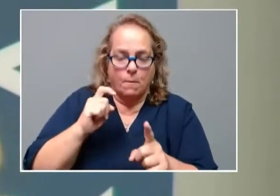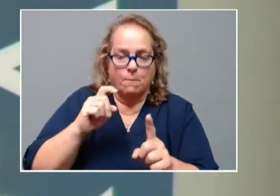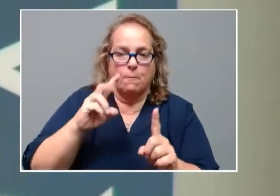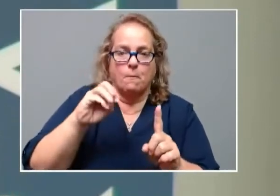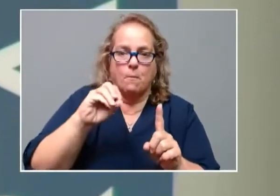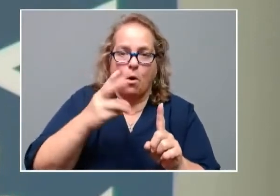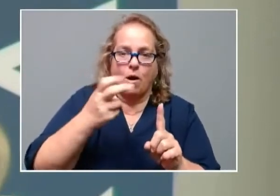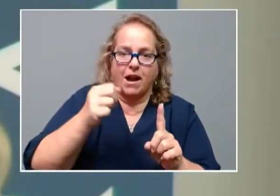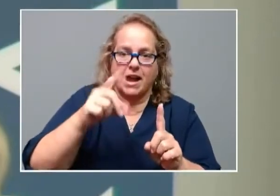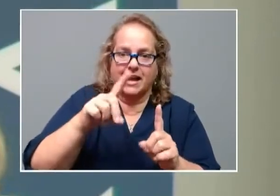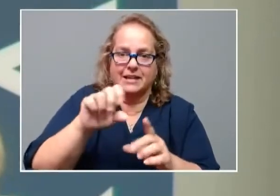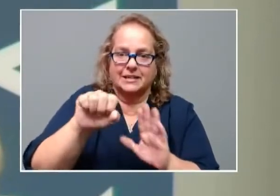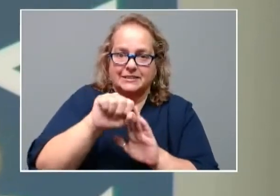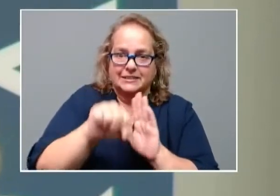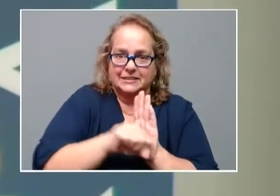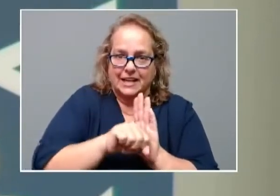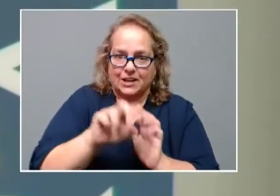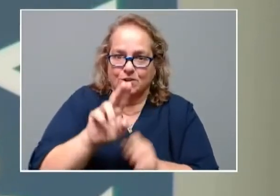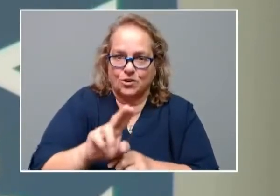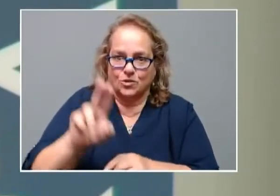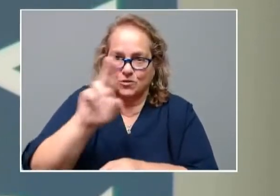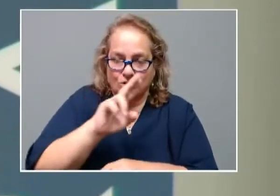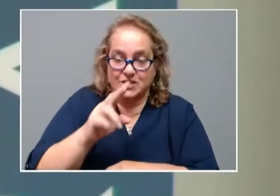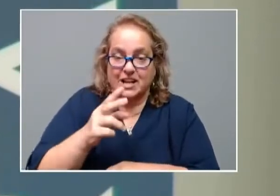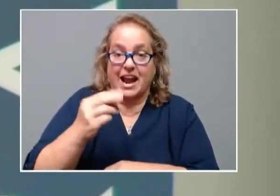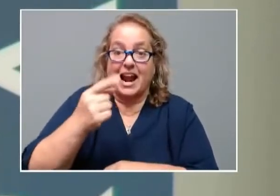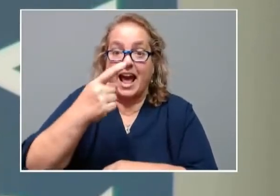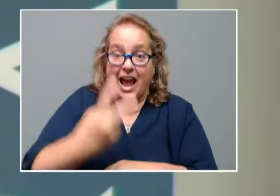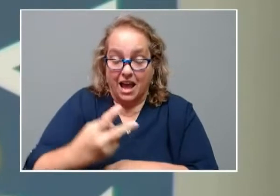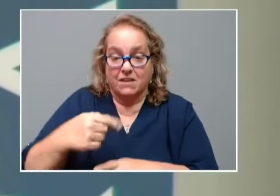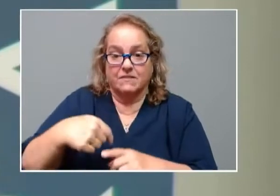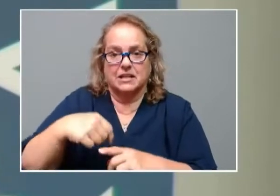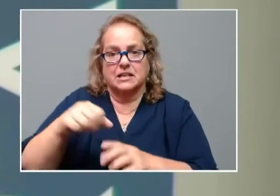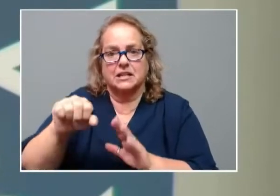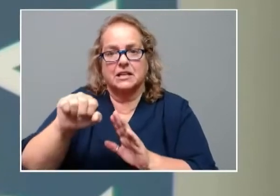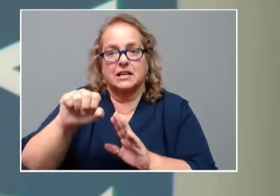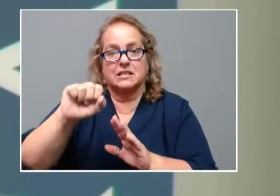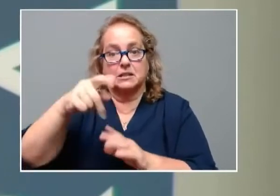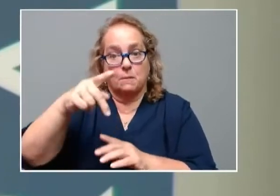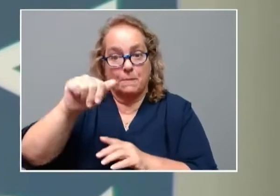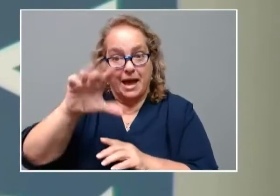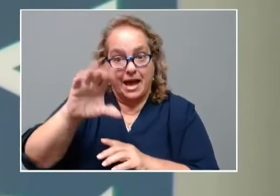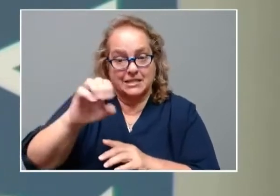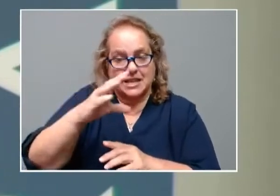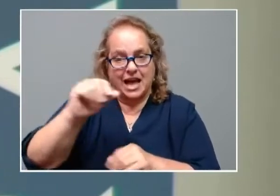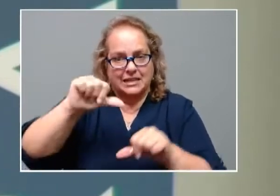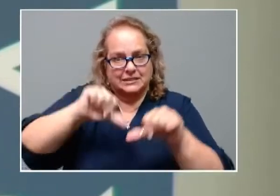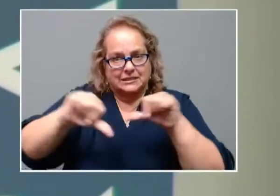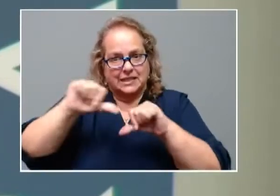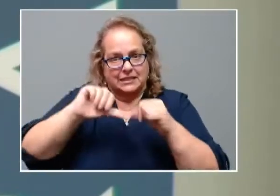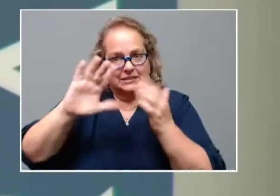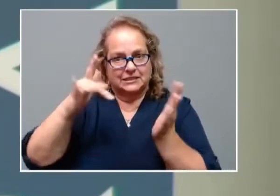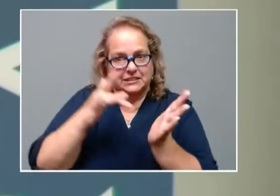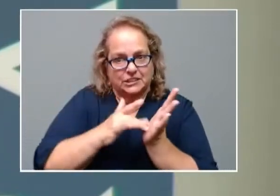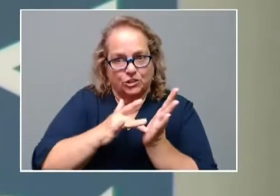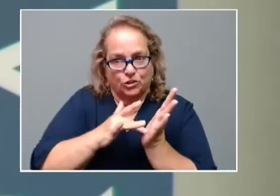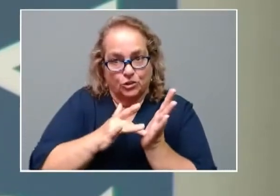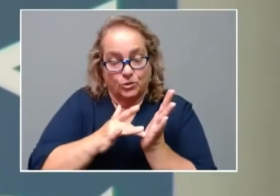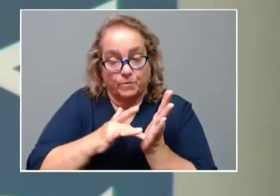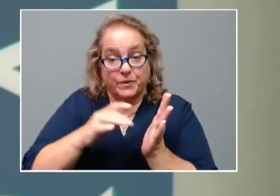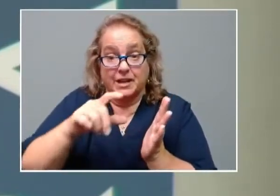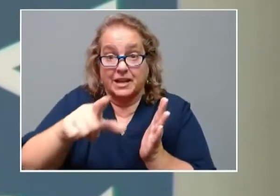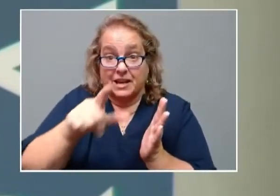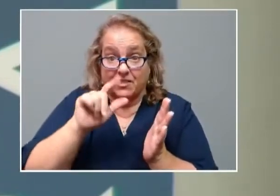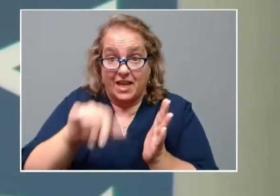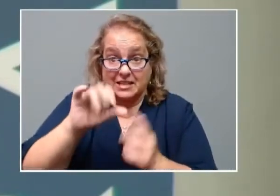and more than half of those from the Space and Science Center. And that Space and Science Center has been really, really a